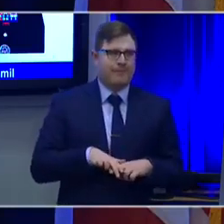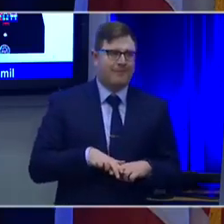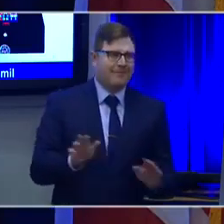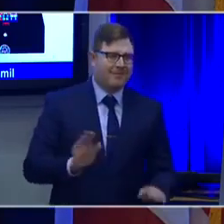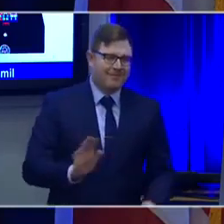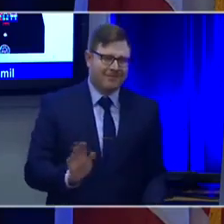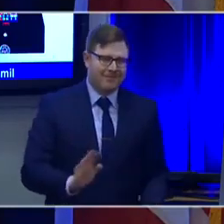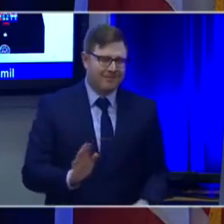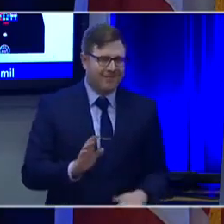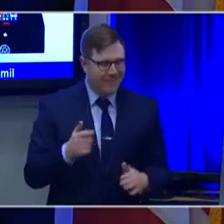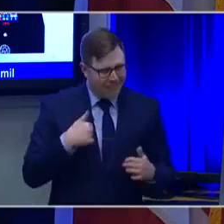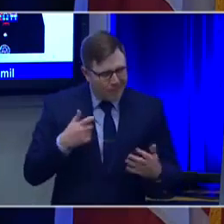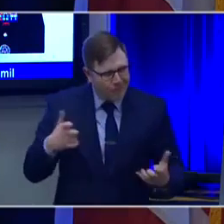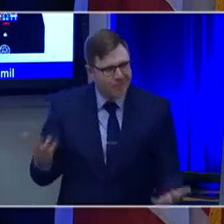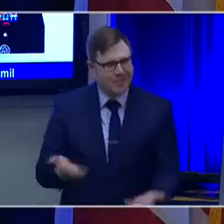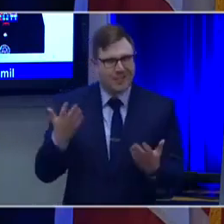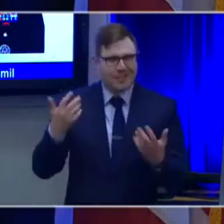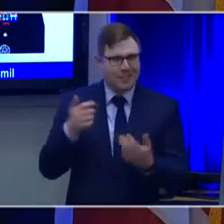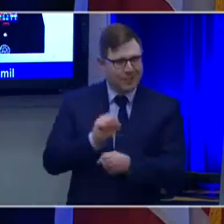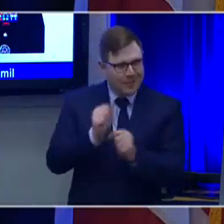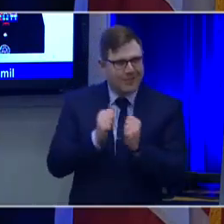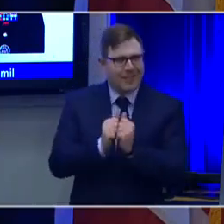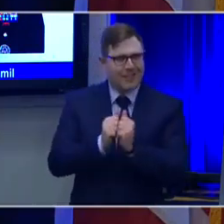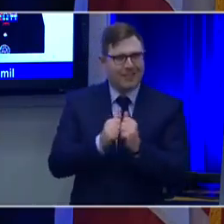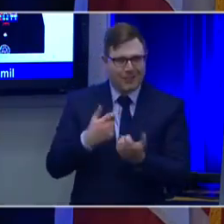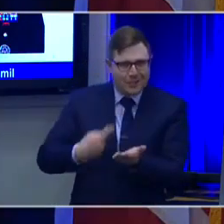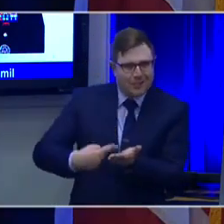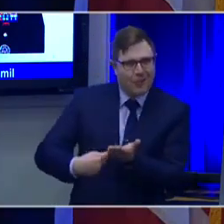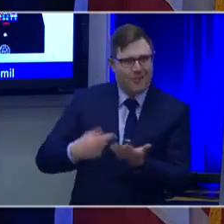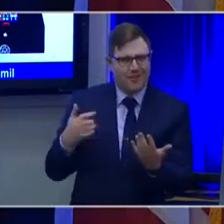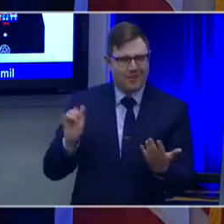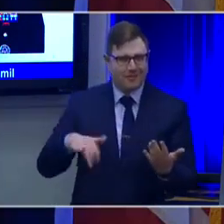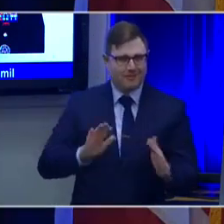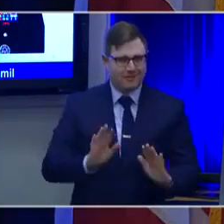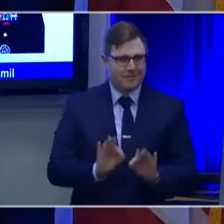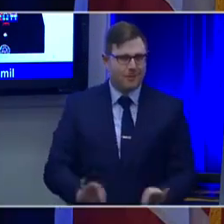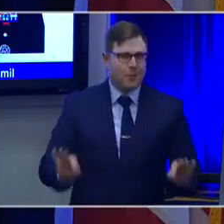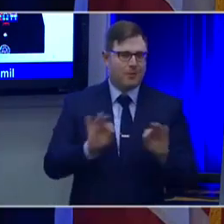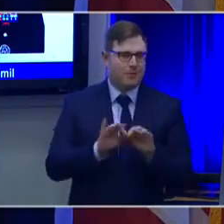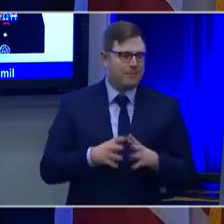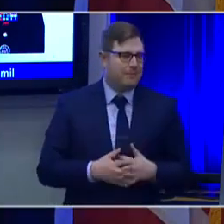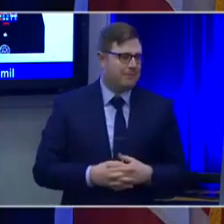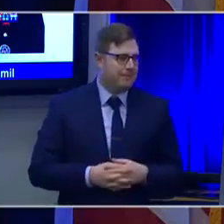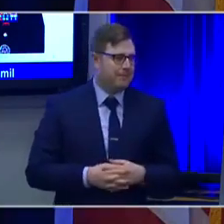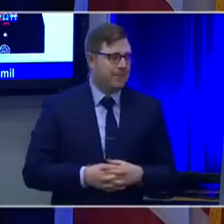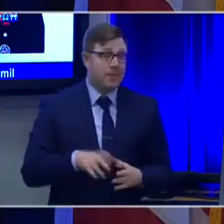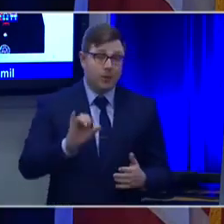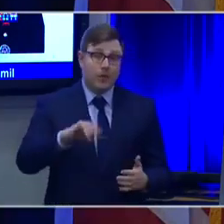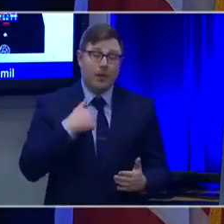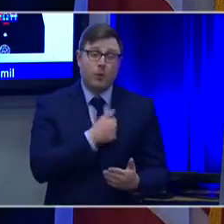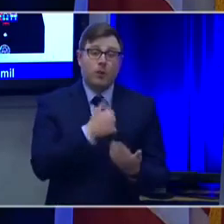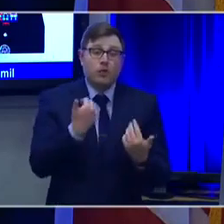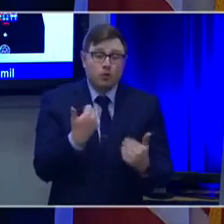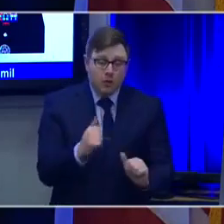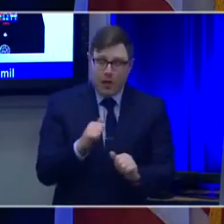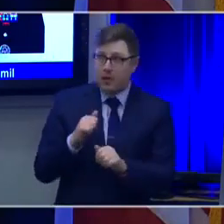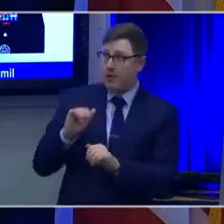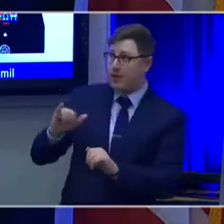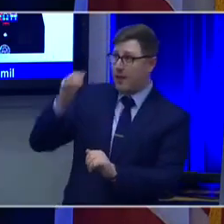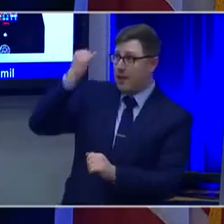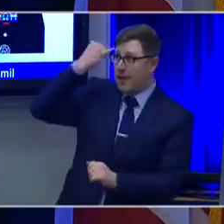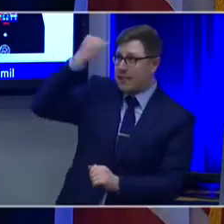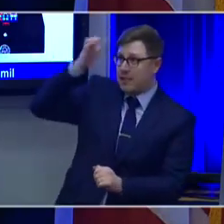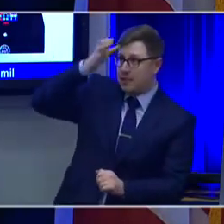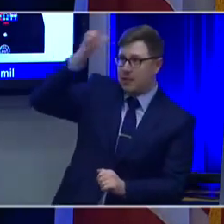to do. And so, you know, we try to incorporate that in how we develop our